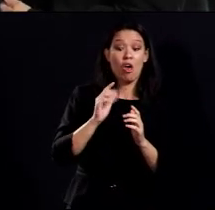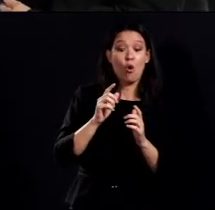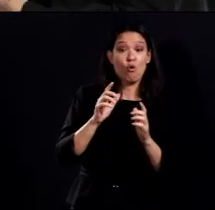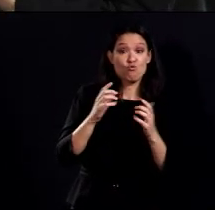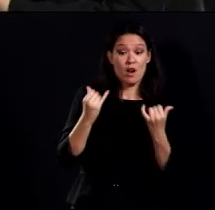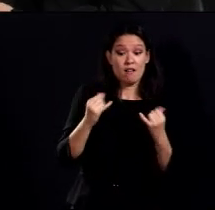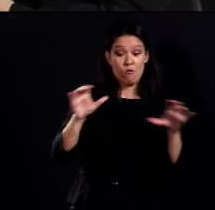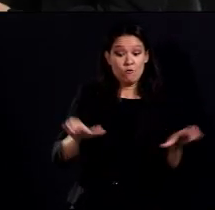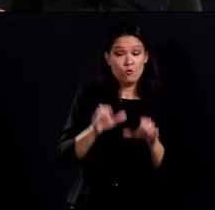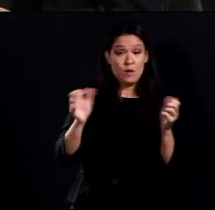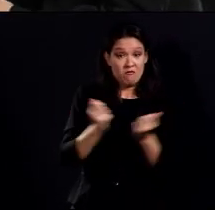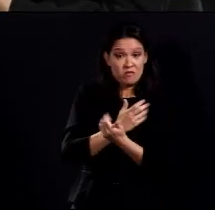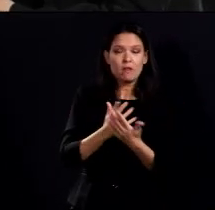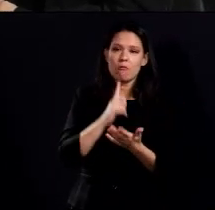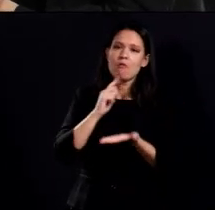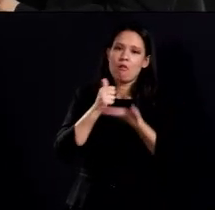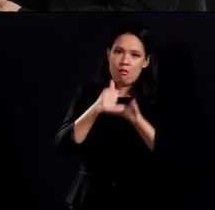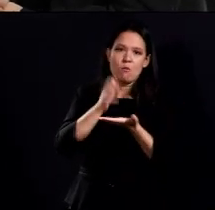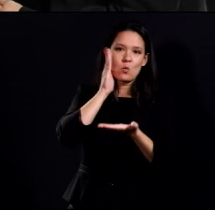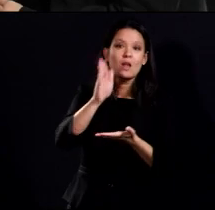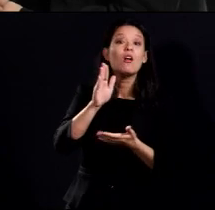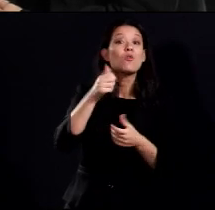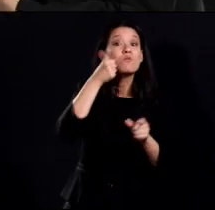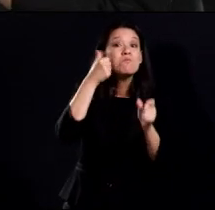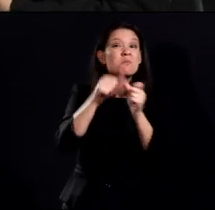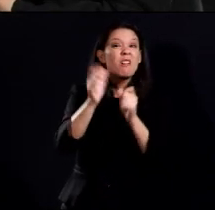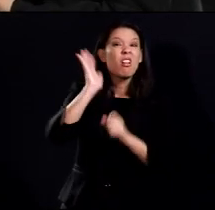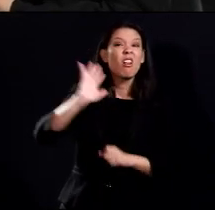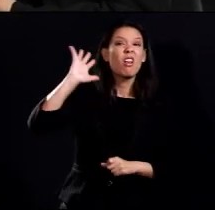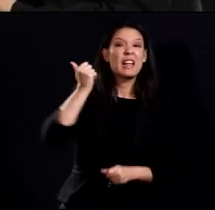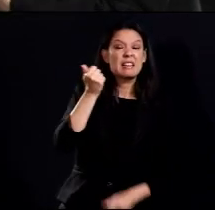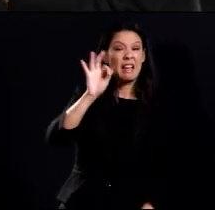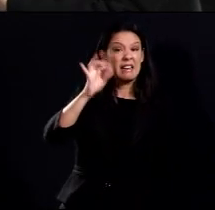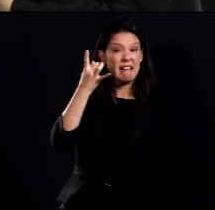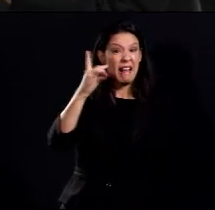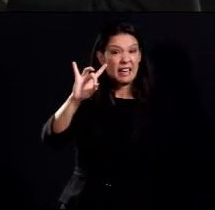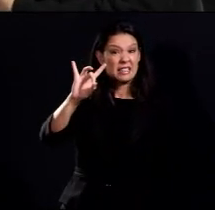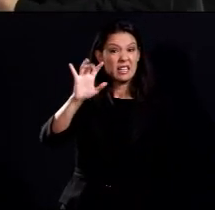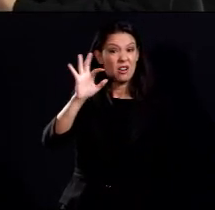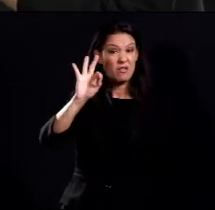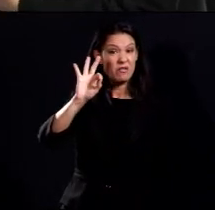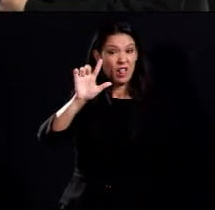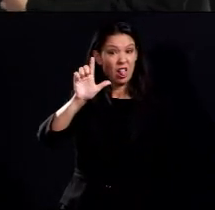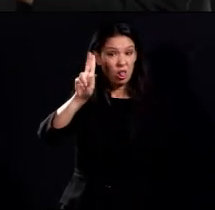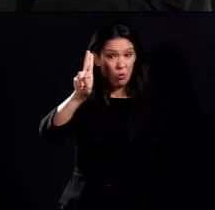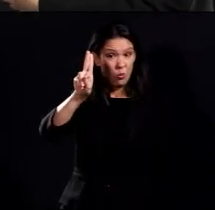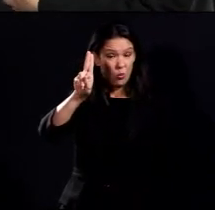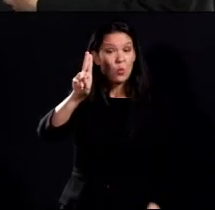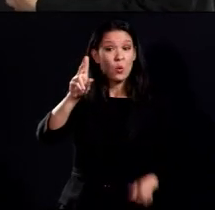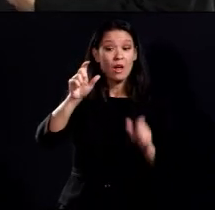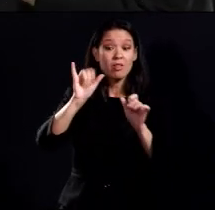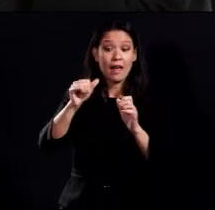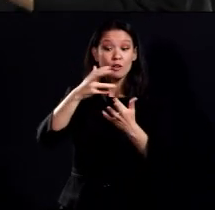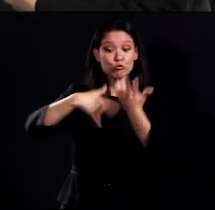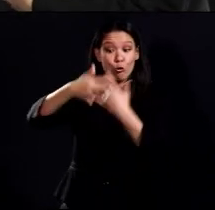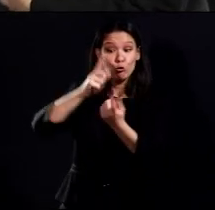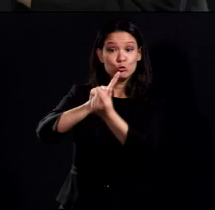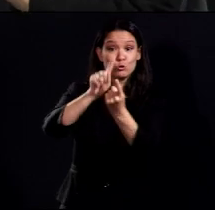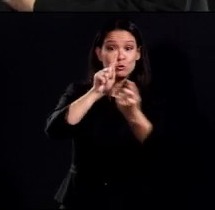other pandemics, even the 1918 pandemic, flu pandemic, is that these social distancing